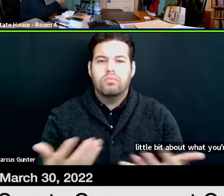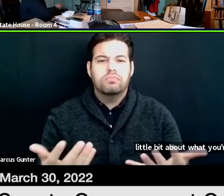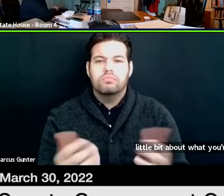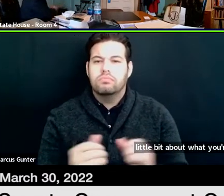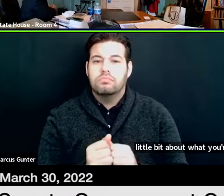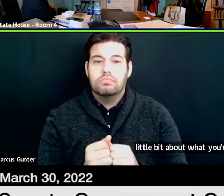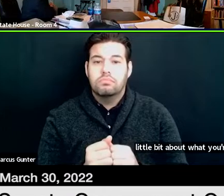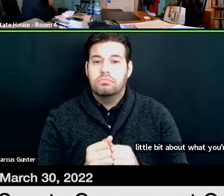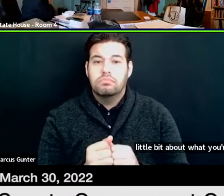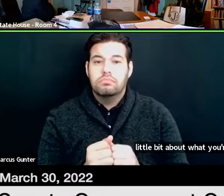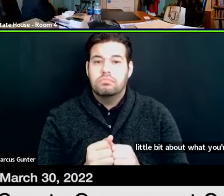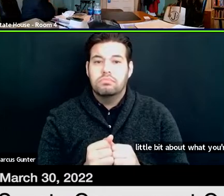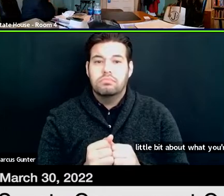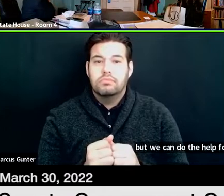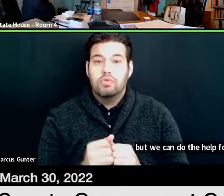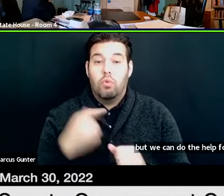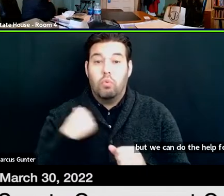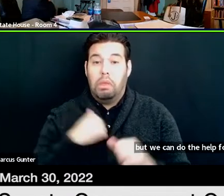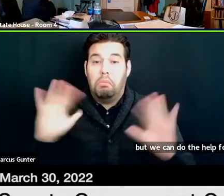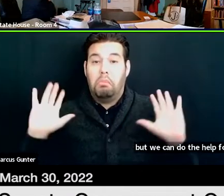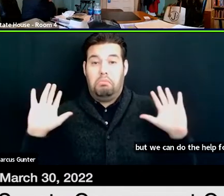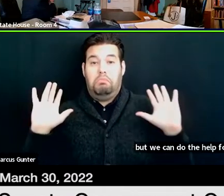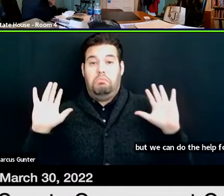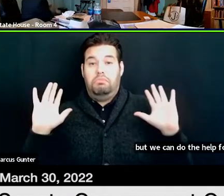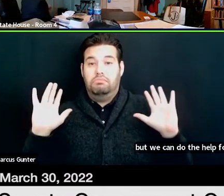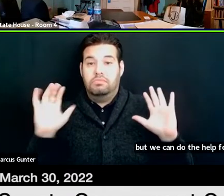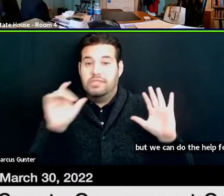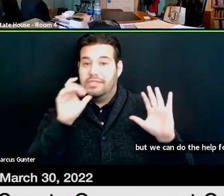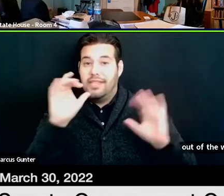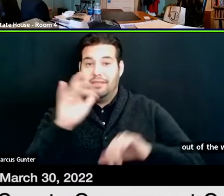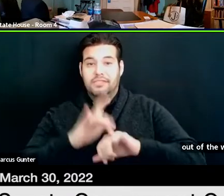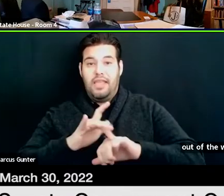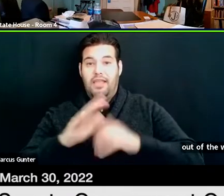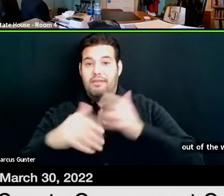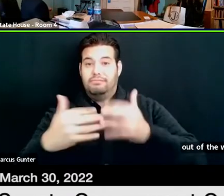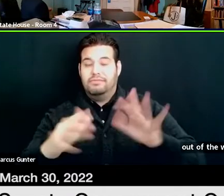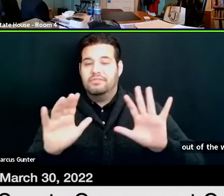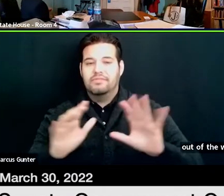can, if it's just staying out of the way, or whatever it is that we can do?